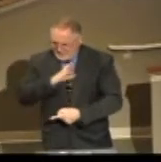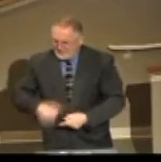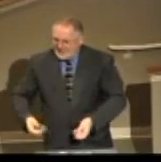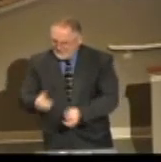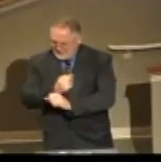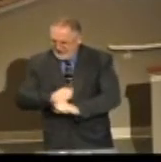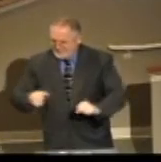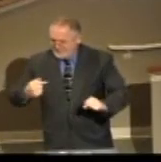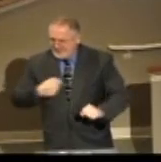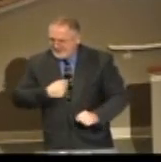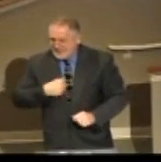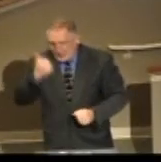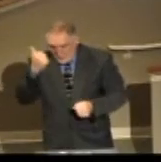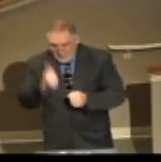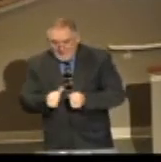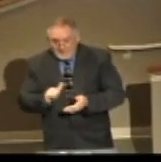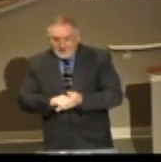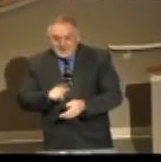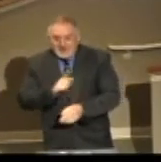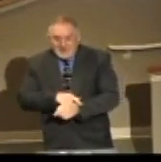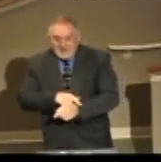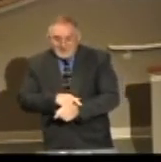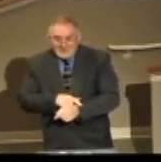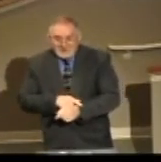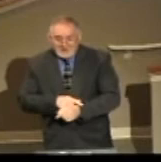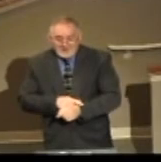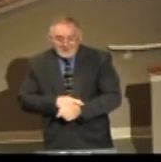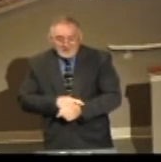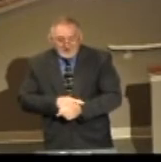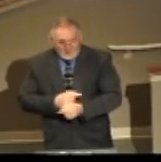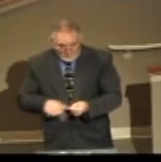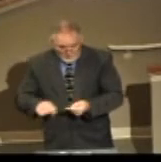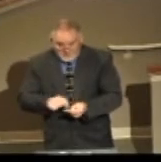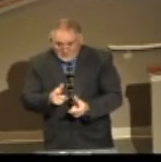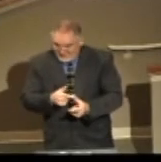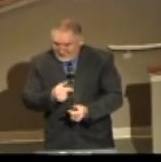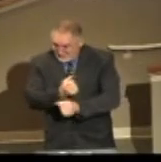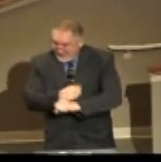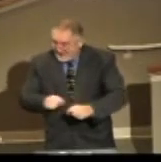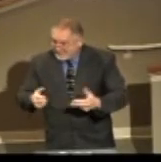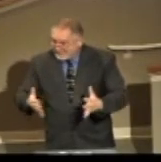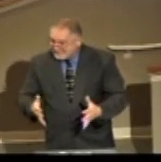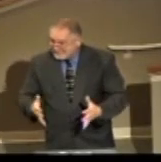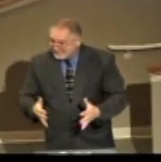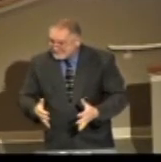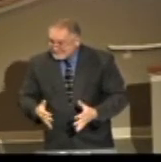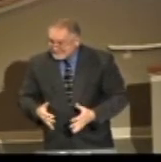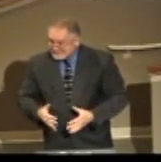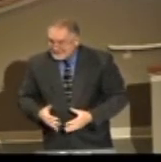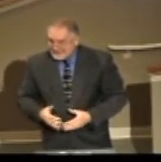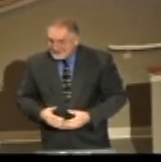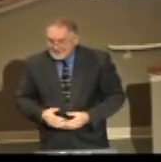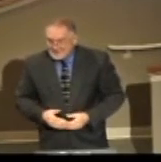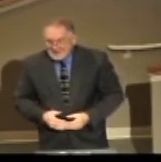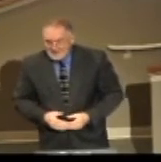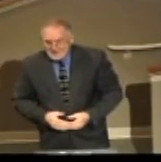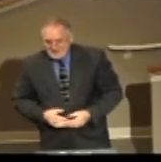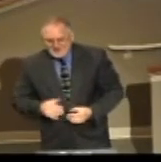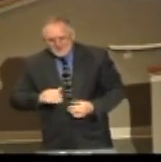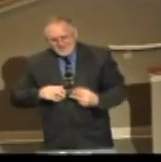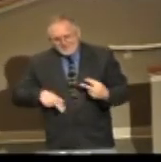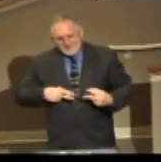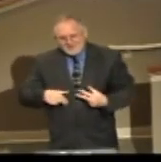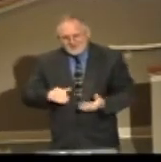Can I just tell you, remember that time? Remember what salvation meant to you? Can't you just remember? And would you just for a few minutes this morning, block everything out? And would you just revisit